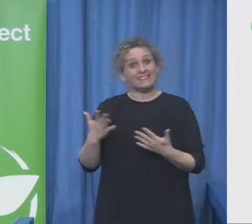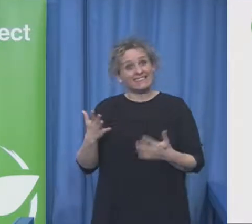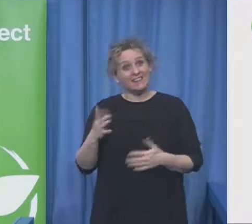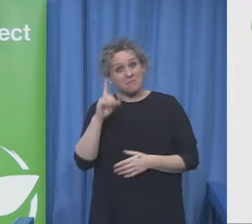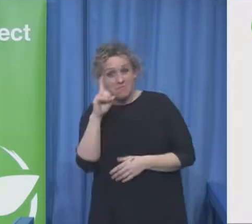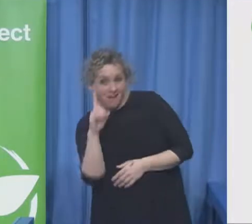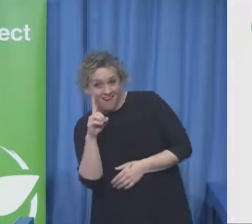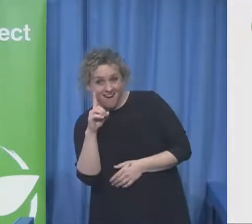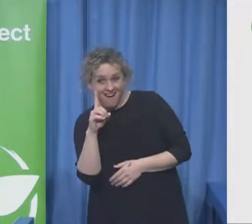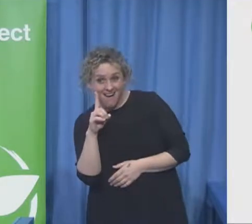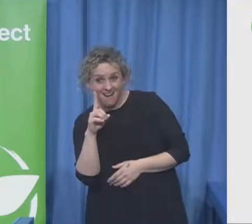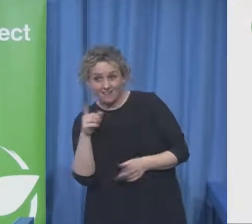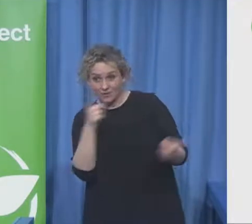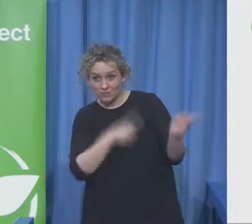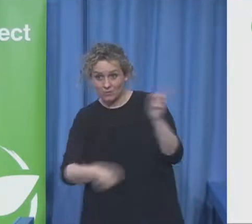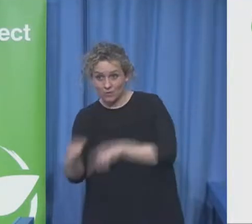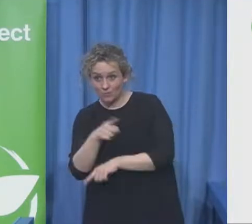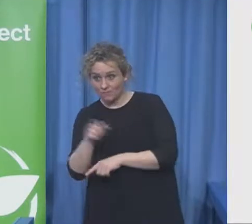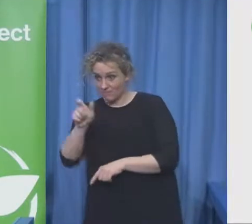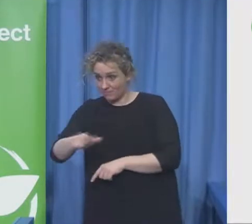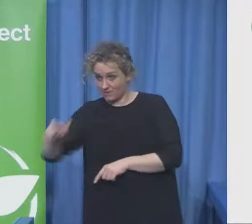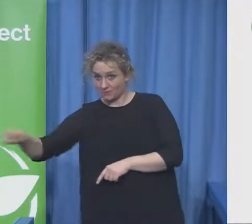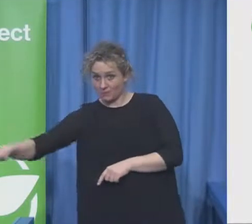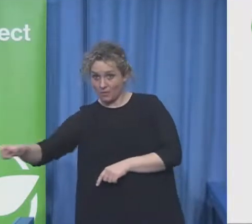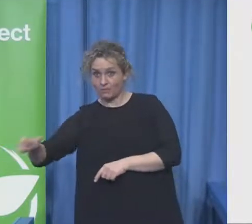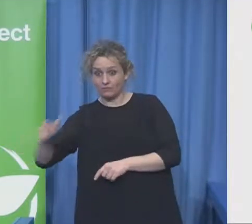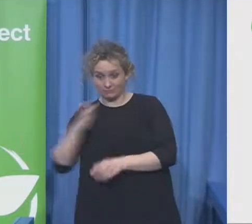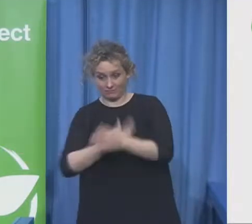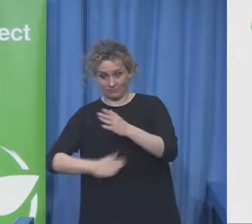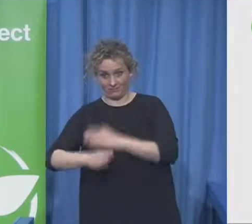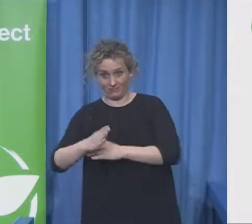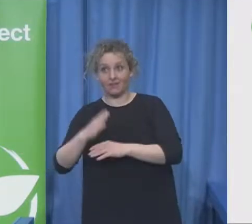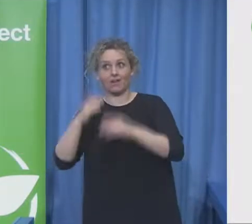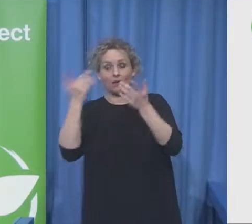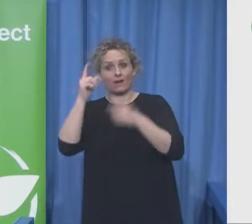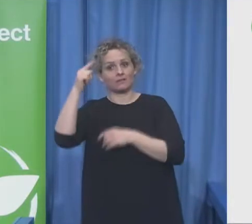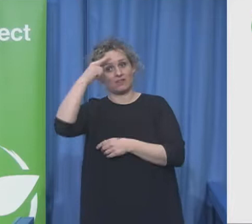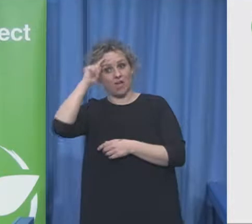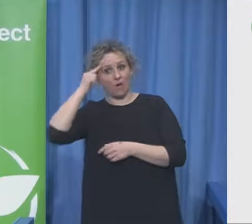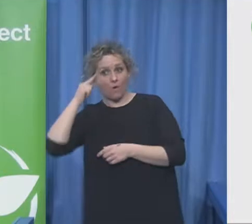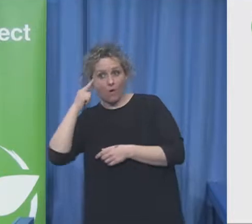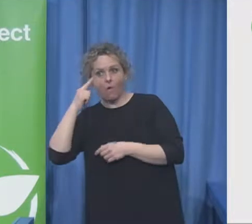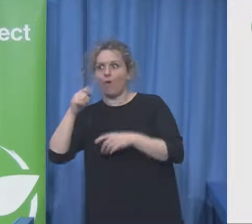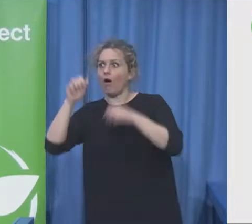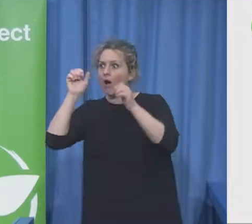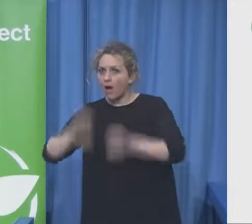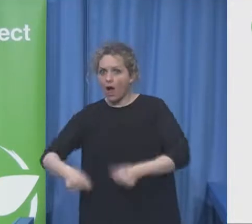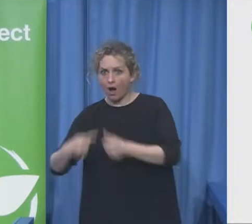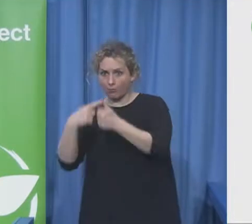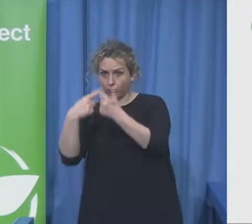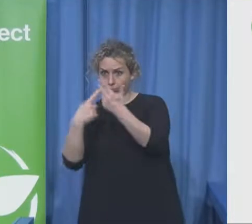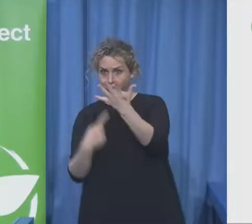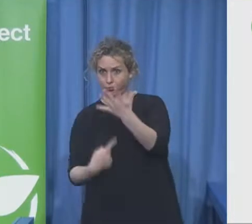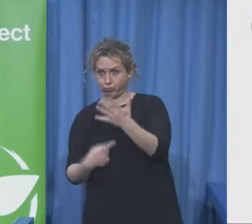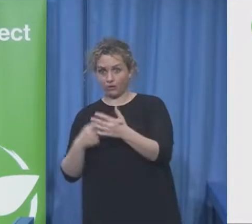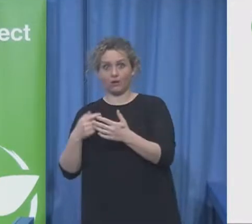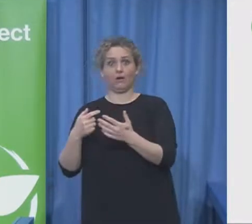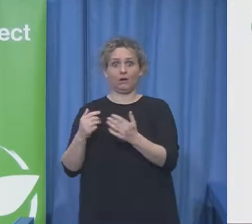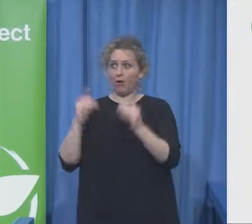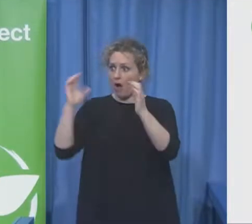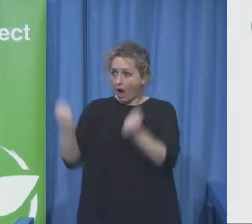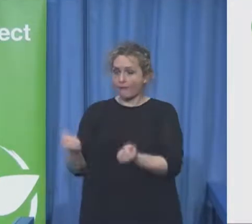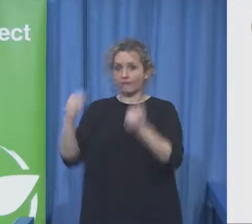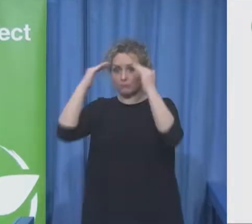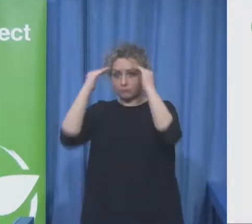skills this isn't to say that they don't encounter difficulties but many of these are made up of the fact that people make assumptions about them